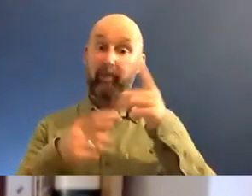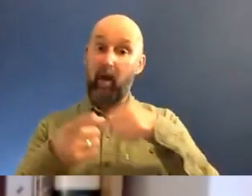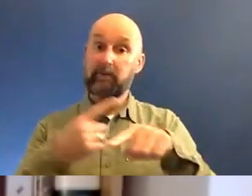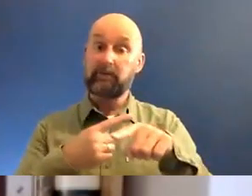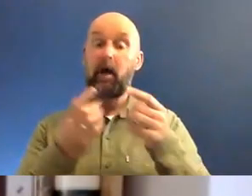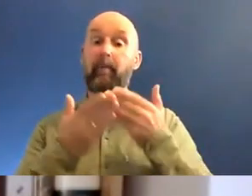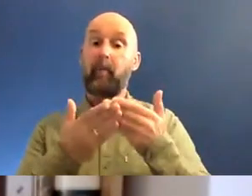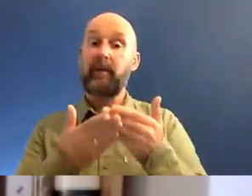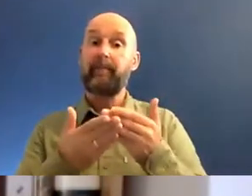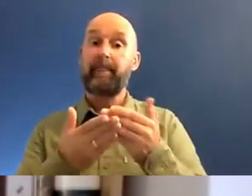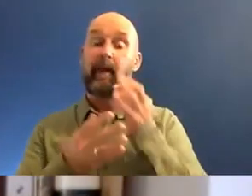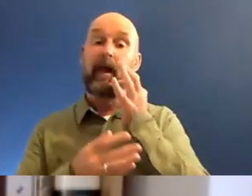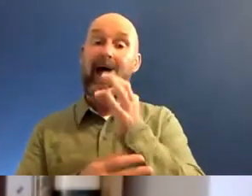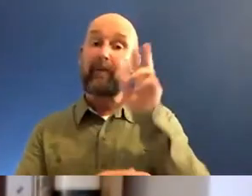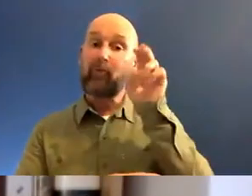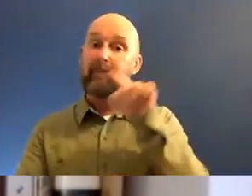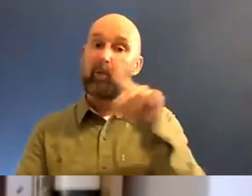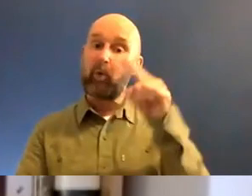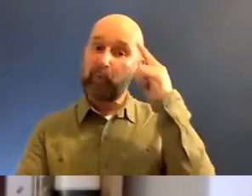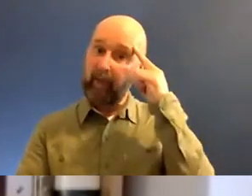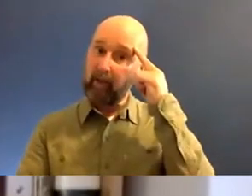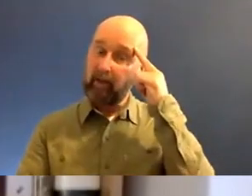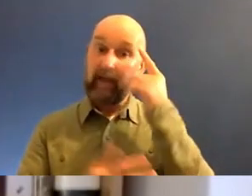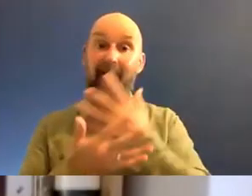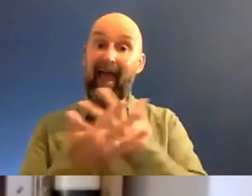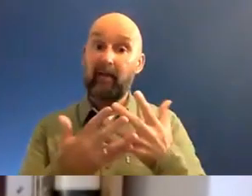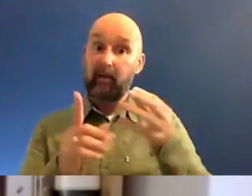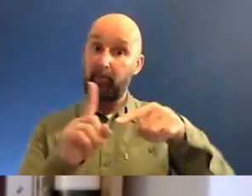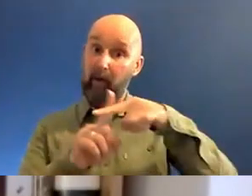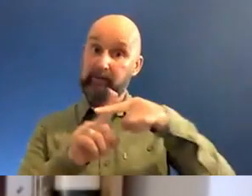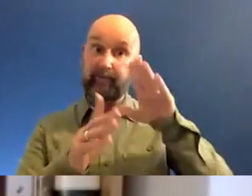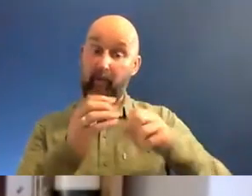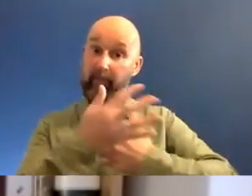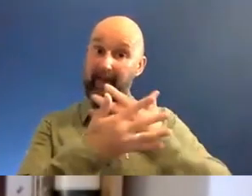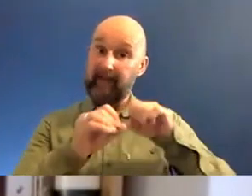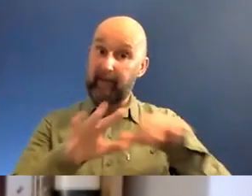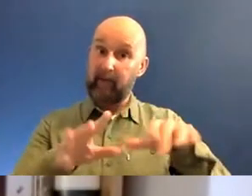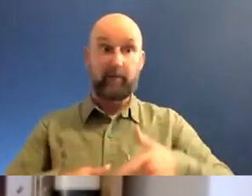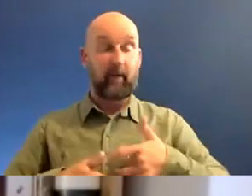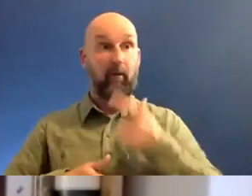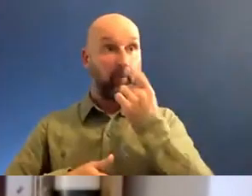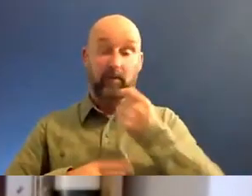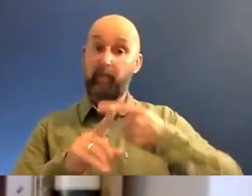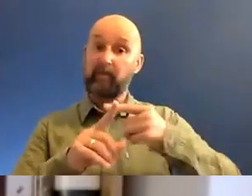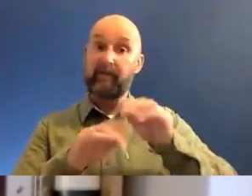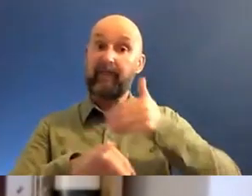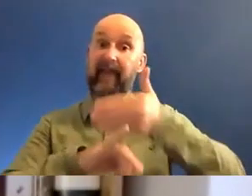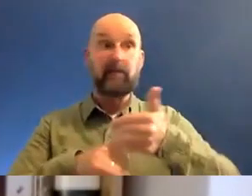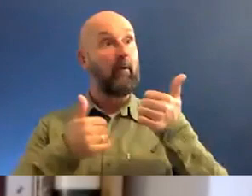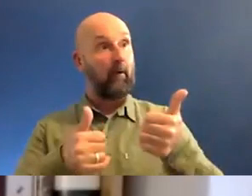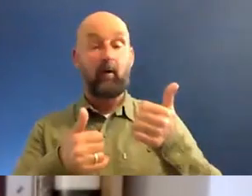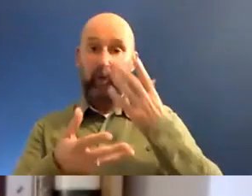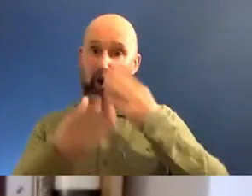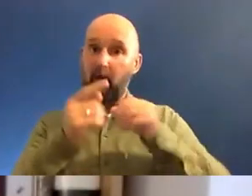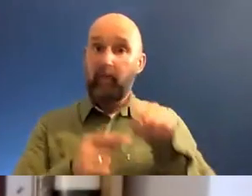Muslim artists. Could I start with Rabia about that question? Is there anything about the pandemic which you feel might in the end be of value to